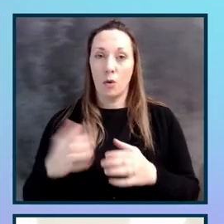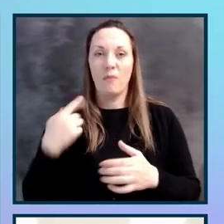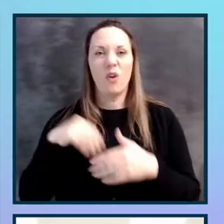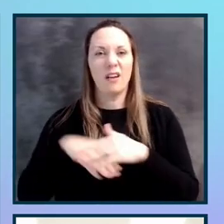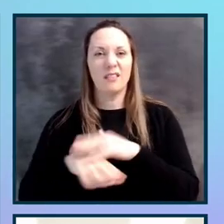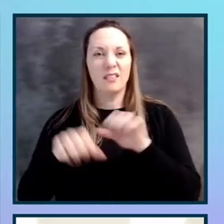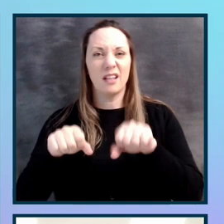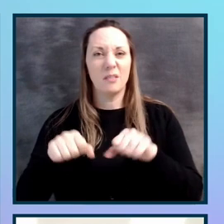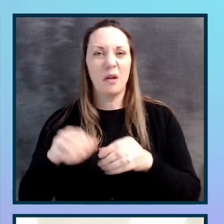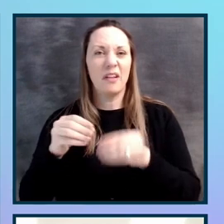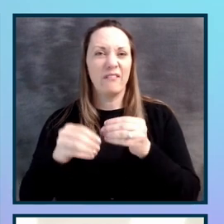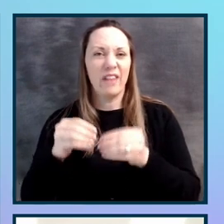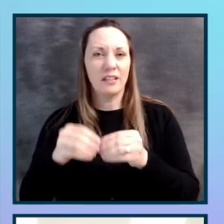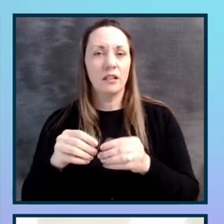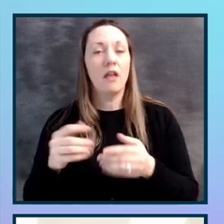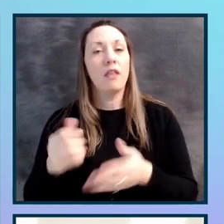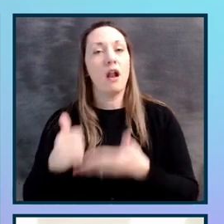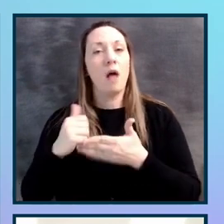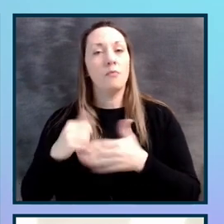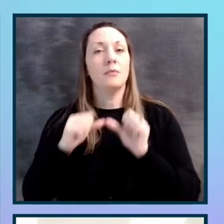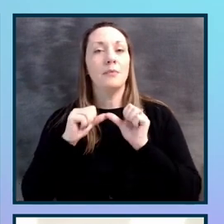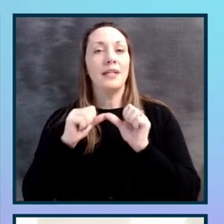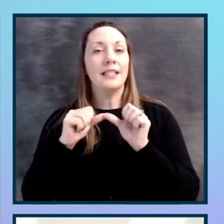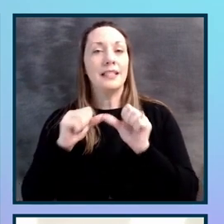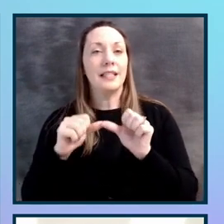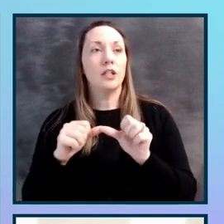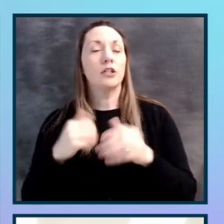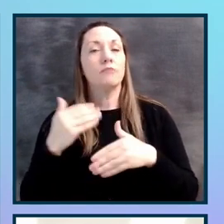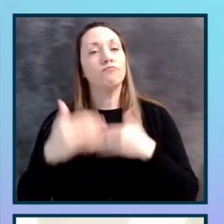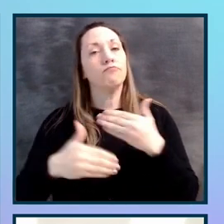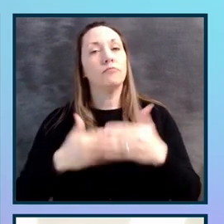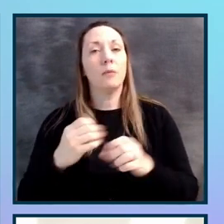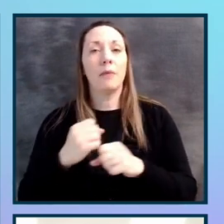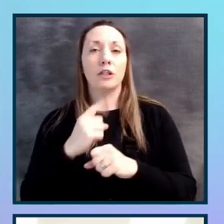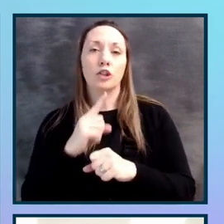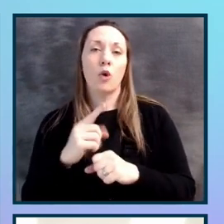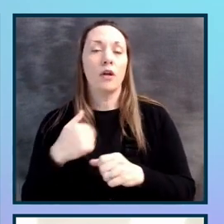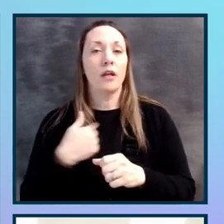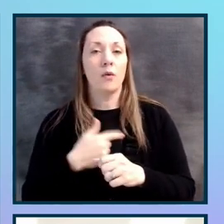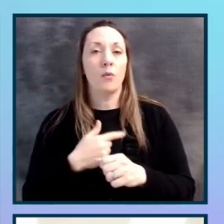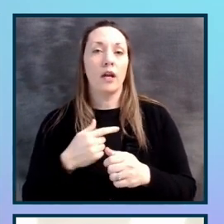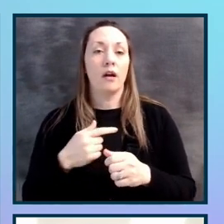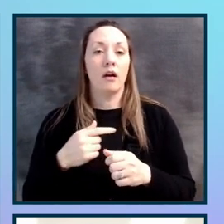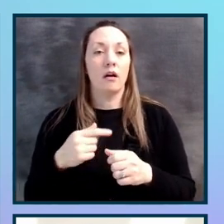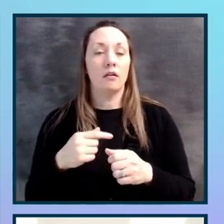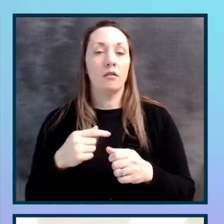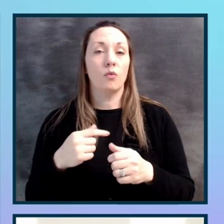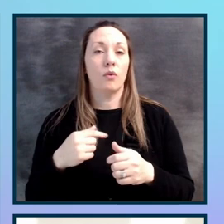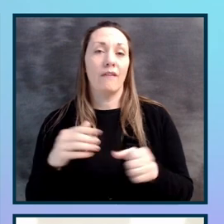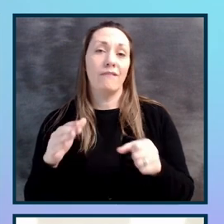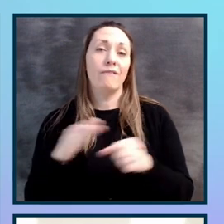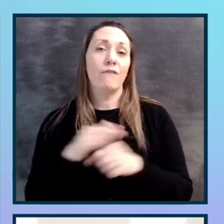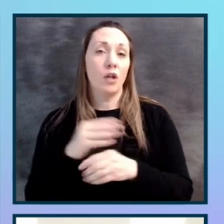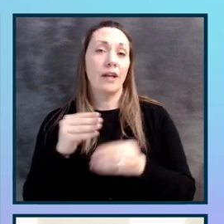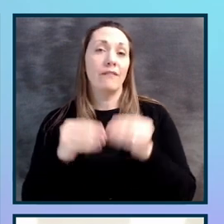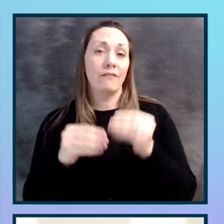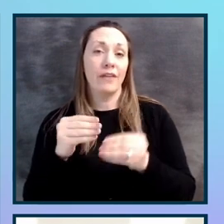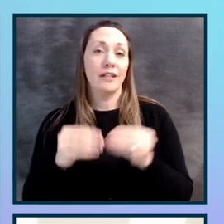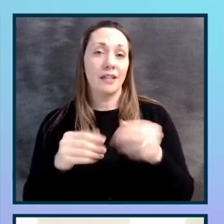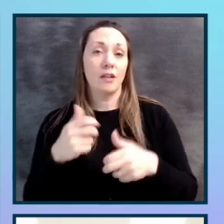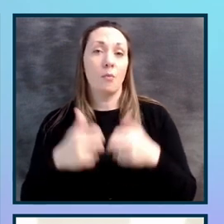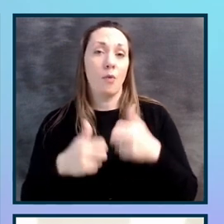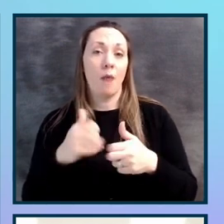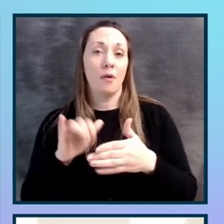us like keep consistent across the solutions that we're implementing and make sure making sure that we're fully resolving the issue that has been raised.